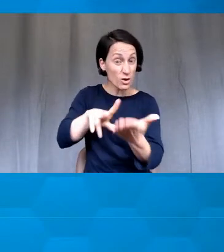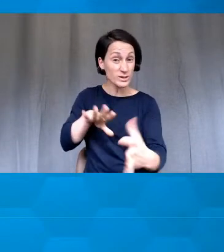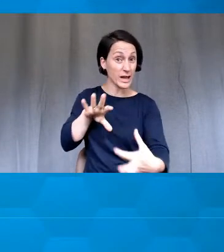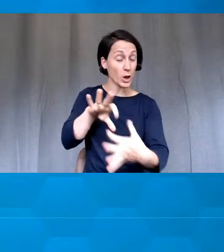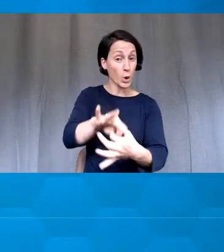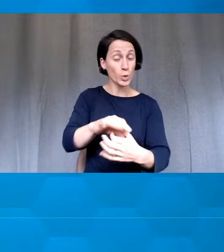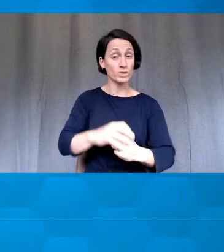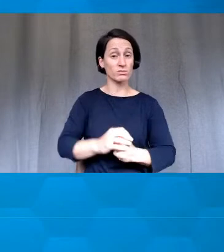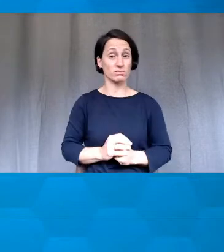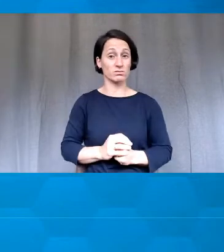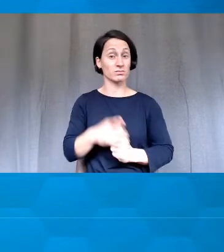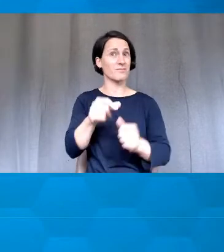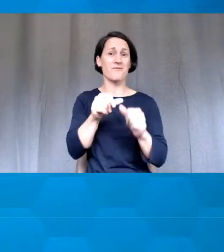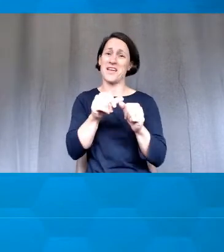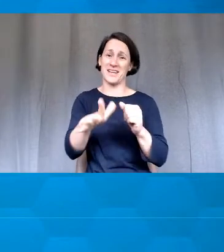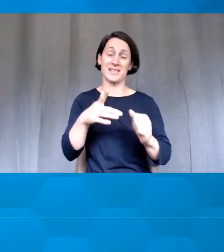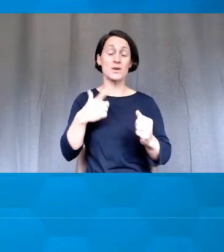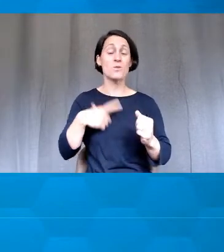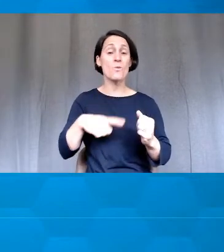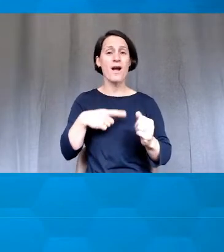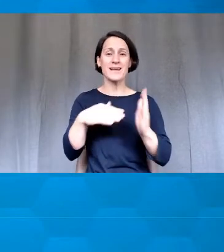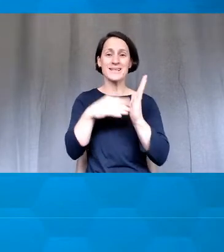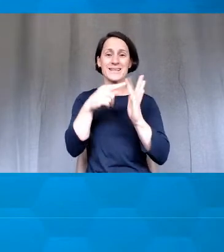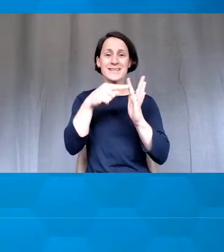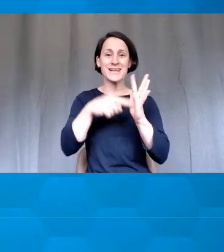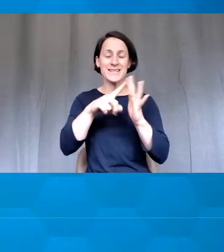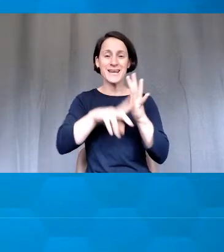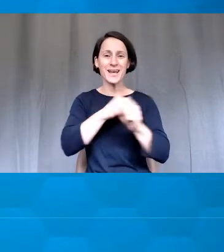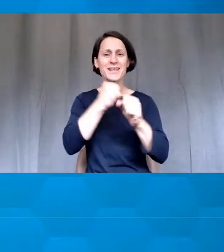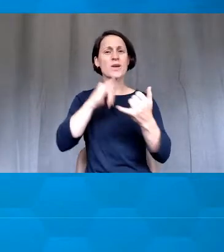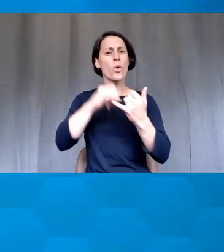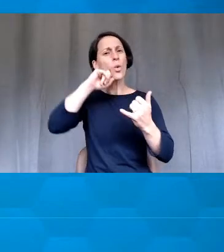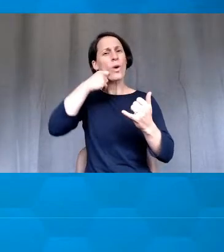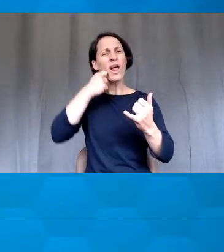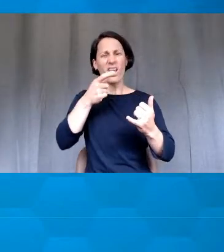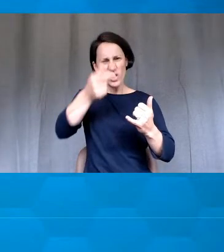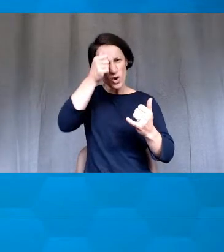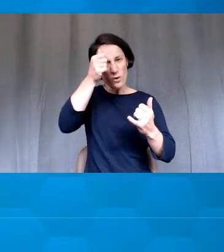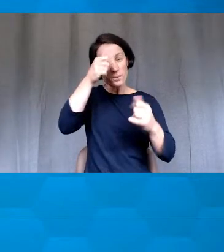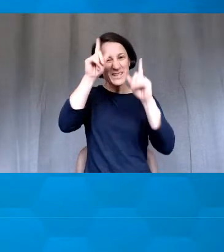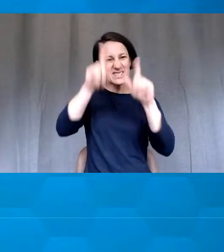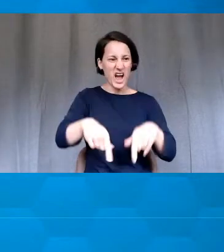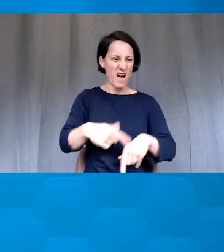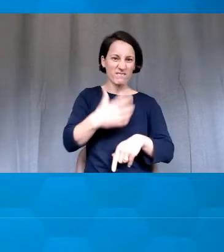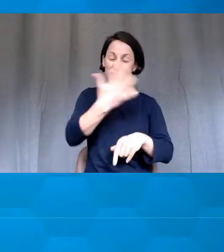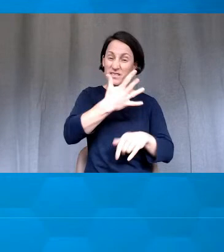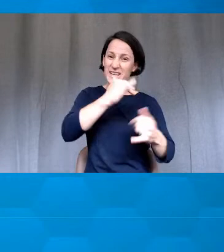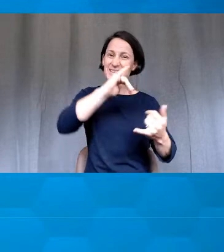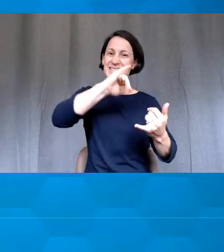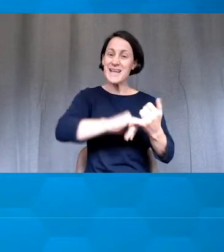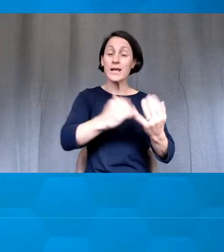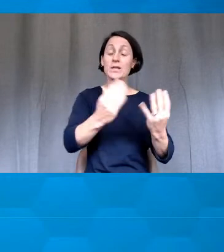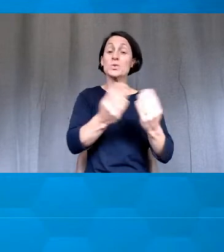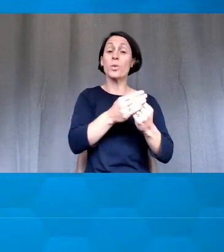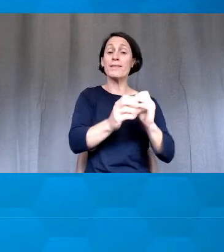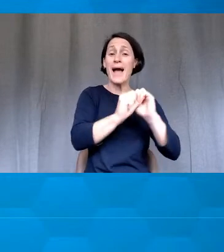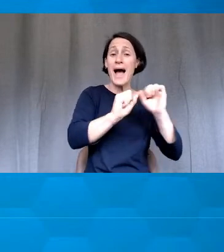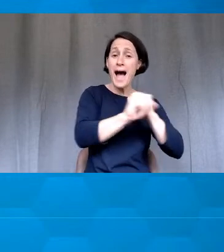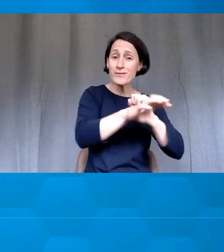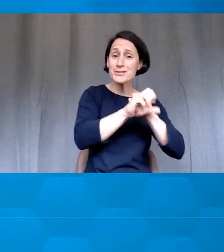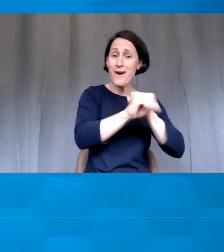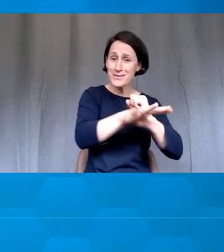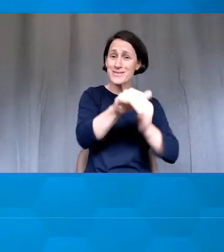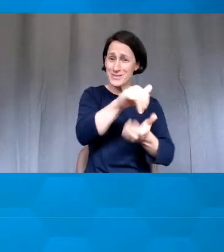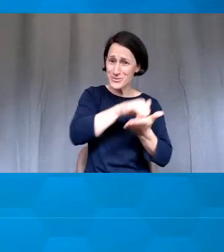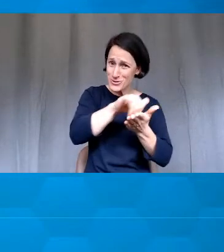fantastic thing about it is that Zetings is going to chop off that first 5, 15 seconds worth of ads that you often get